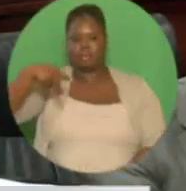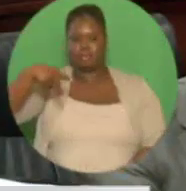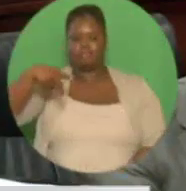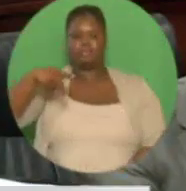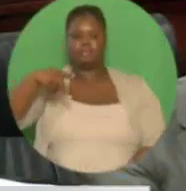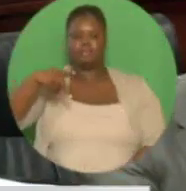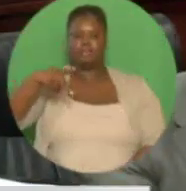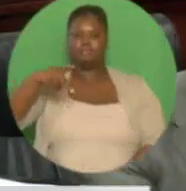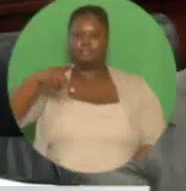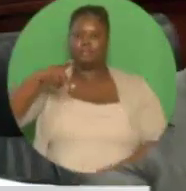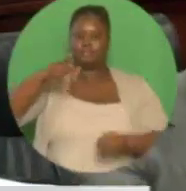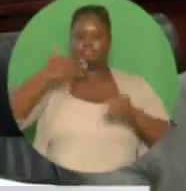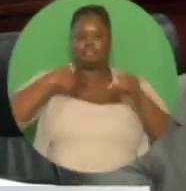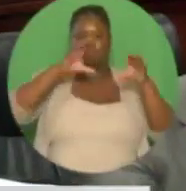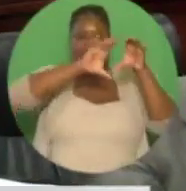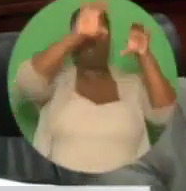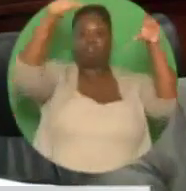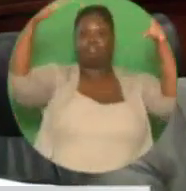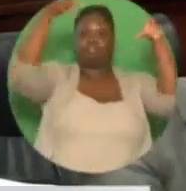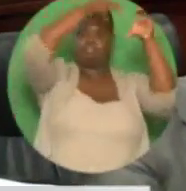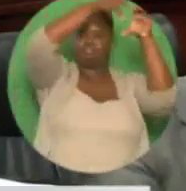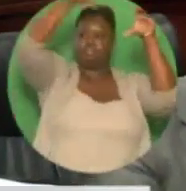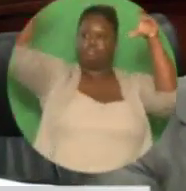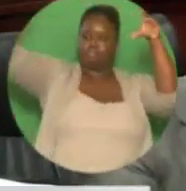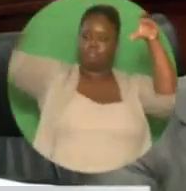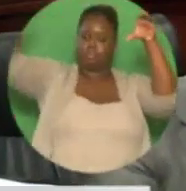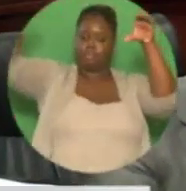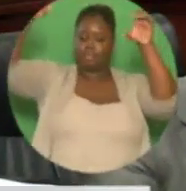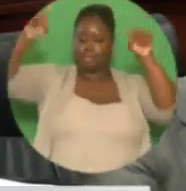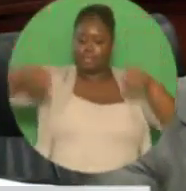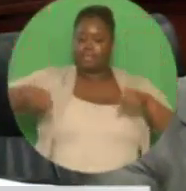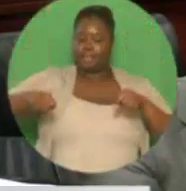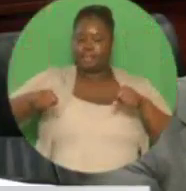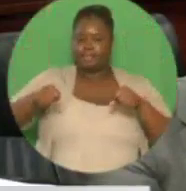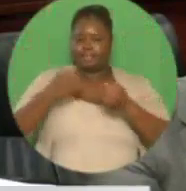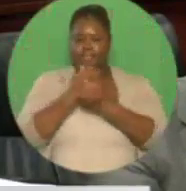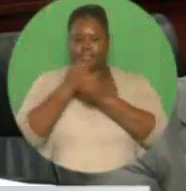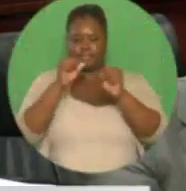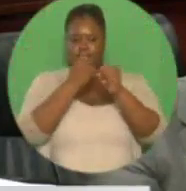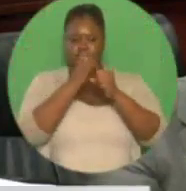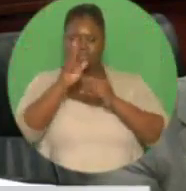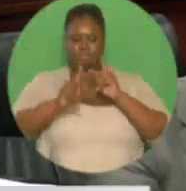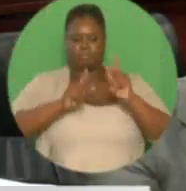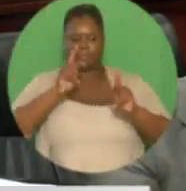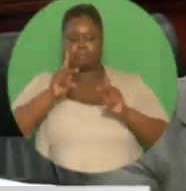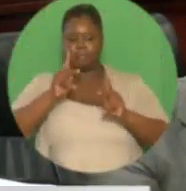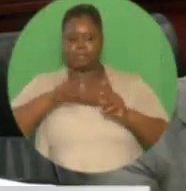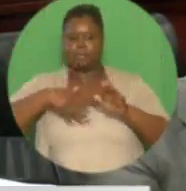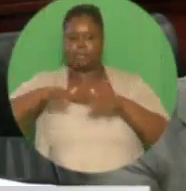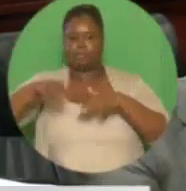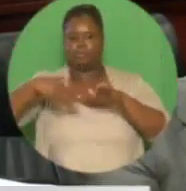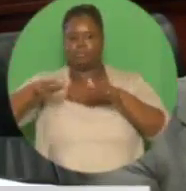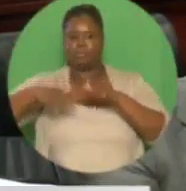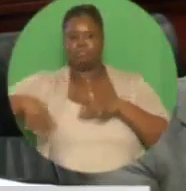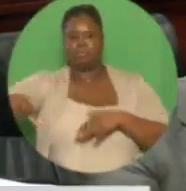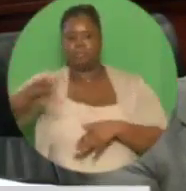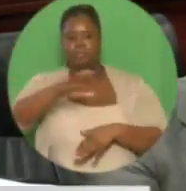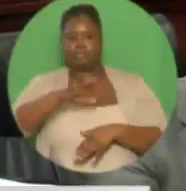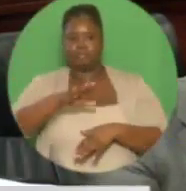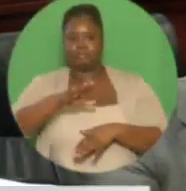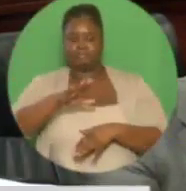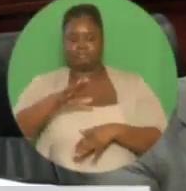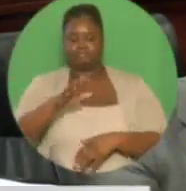provide our pedestrians with ease of access to several centers of interest in a safe and secure manner. The QREP